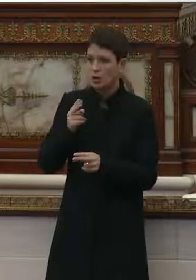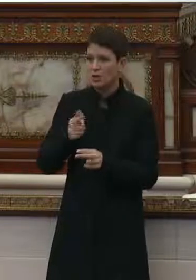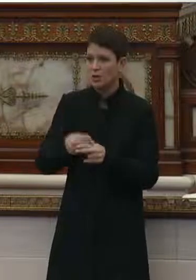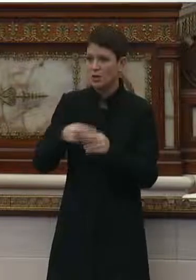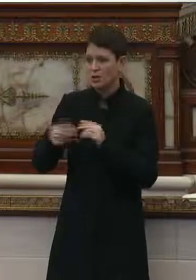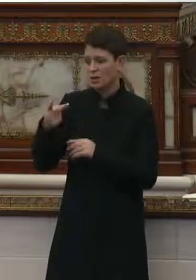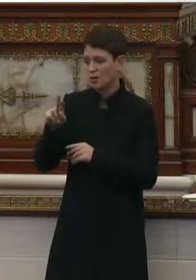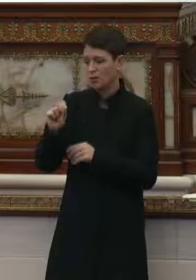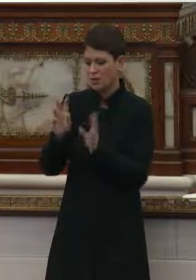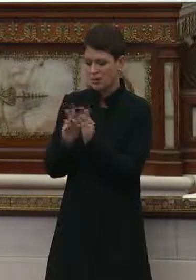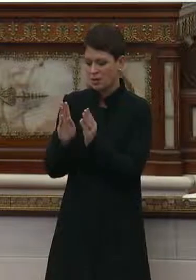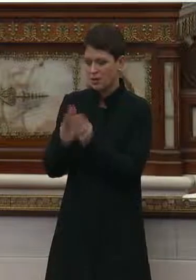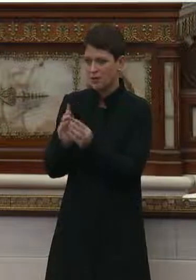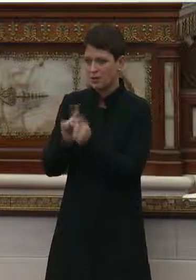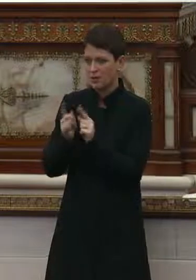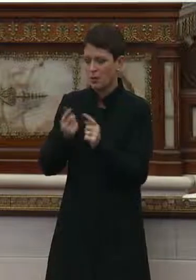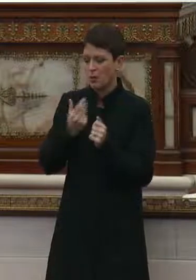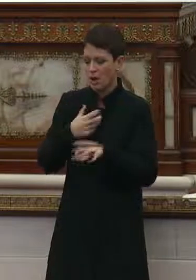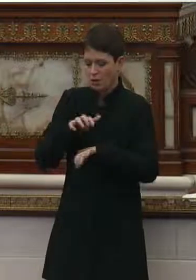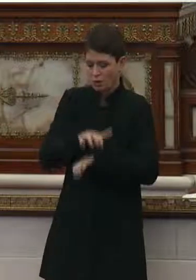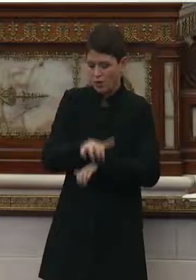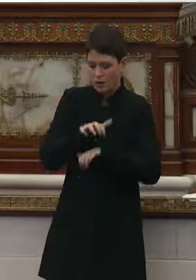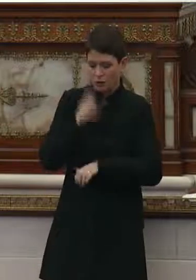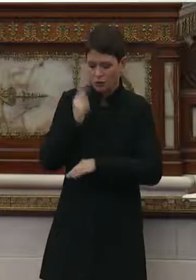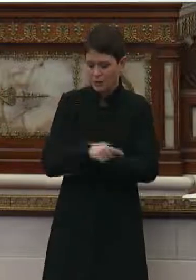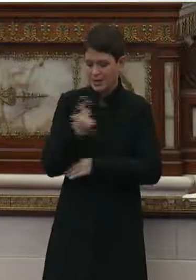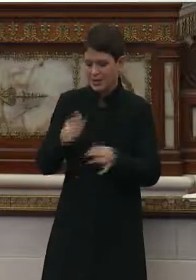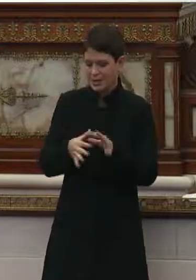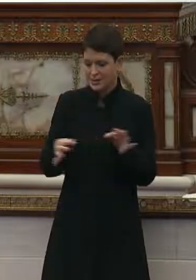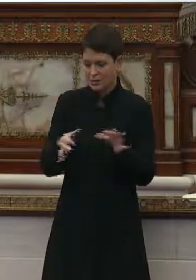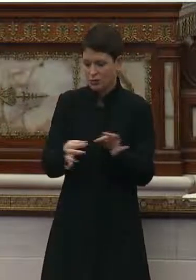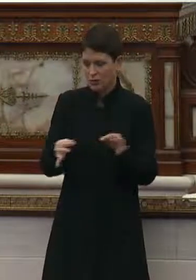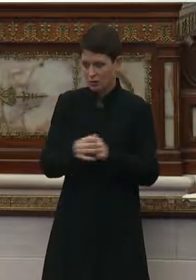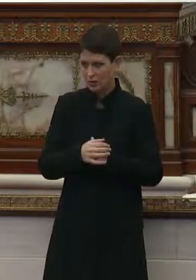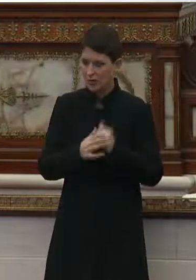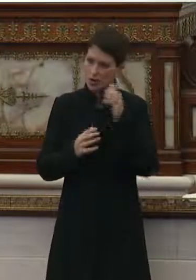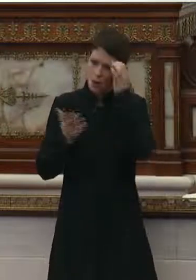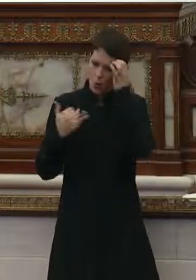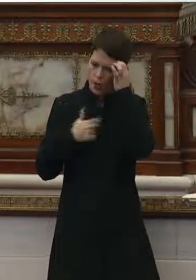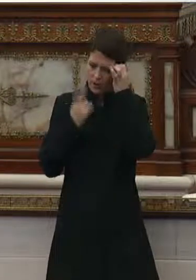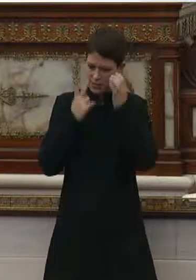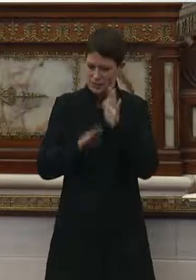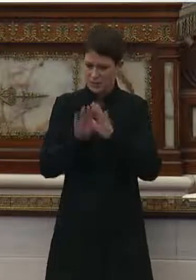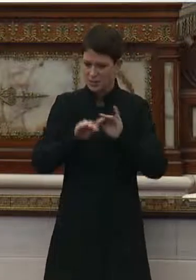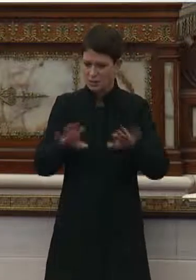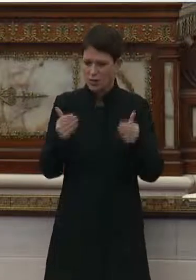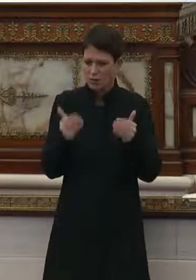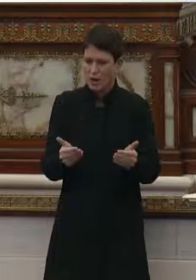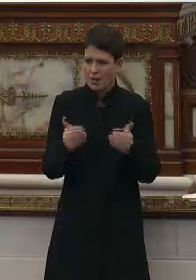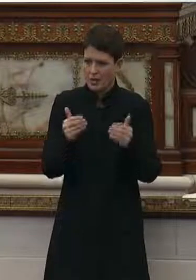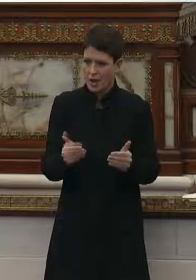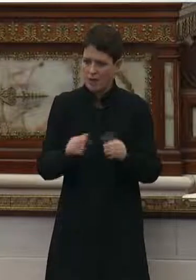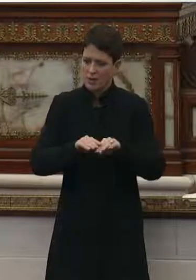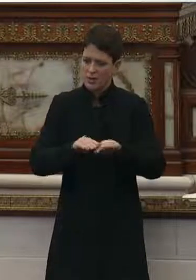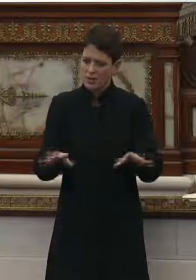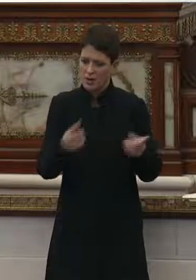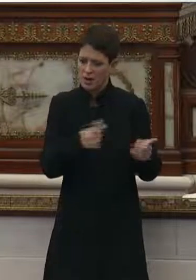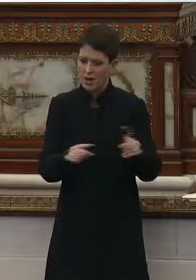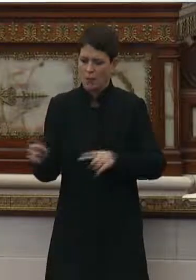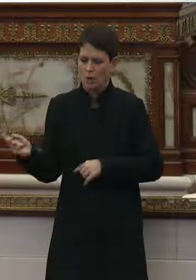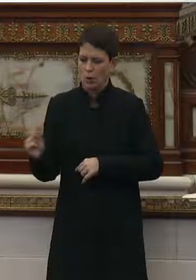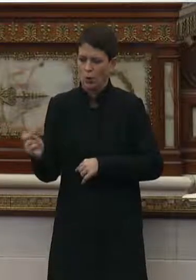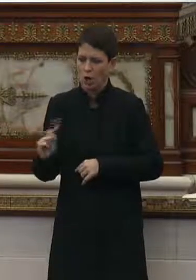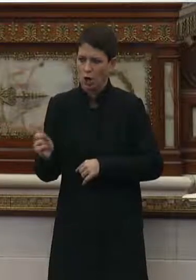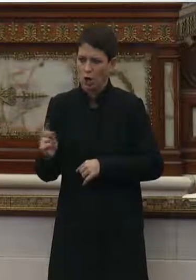press conferences, but I'm trying to get it on the record for the purposes of today's hearing. Why are we seeing a spread right now? Where are the places